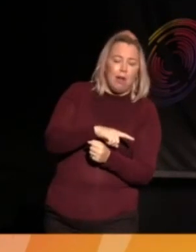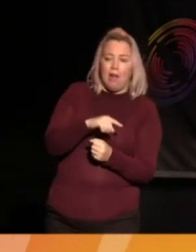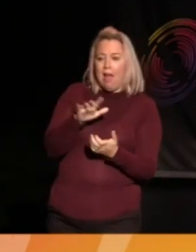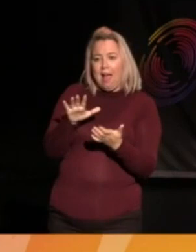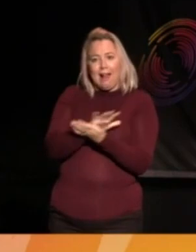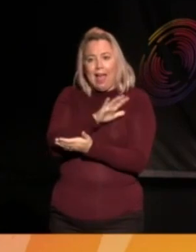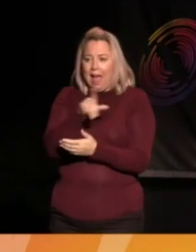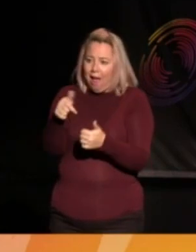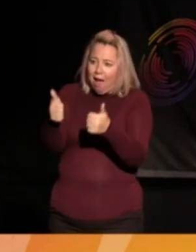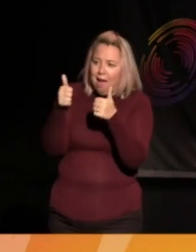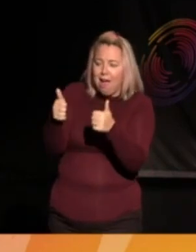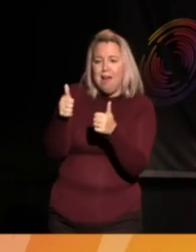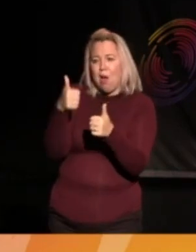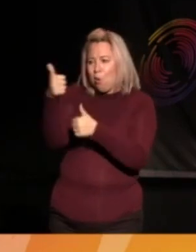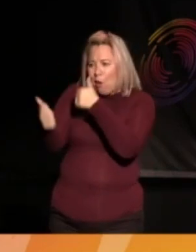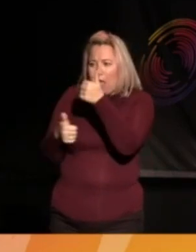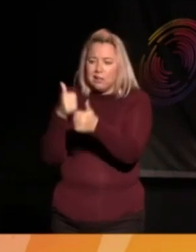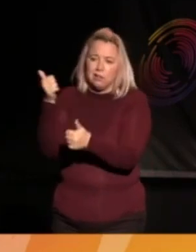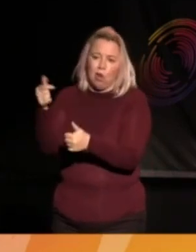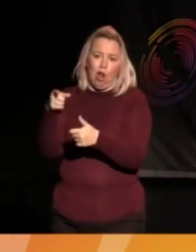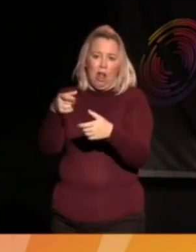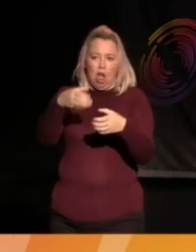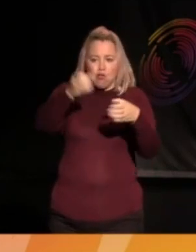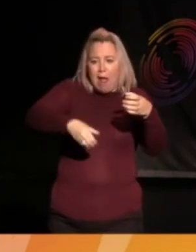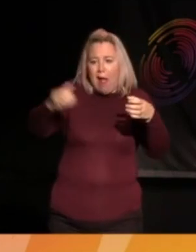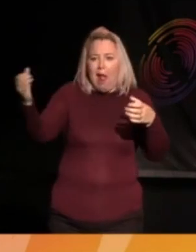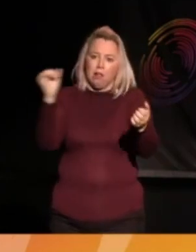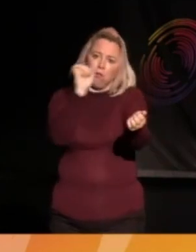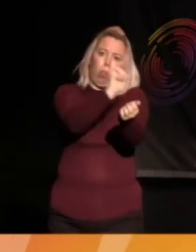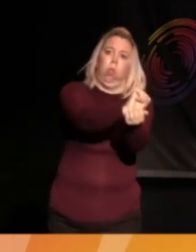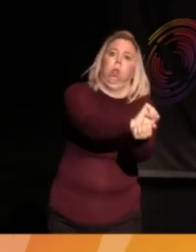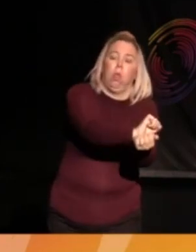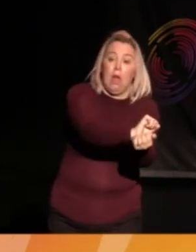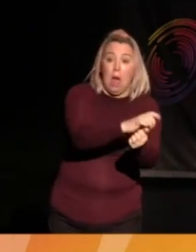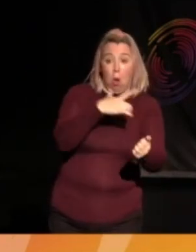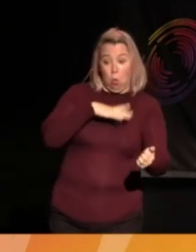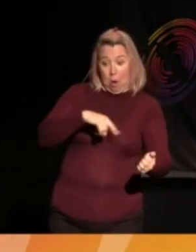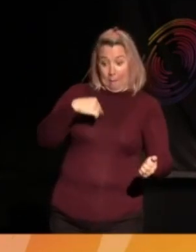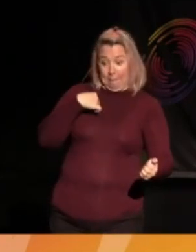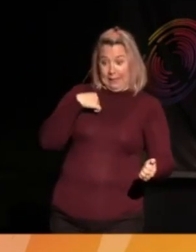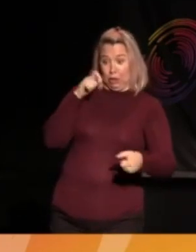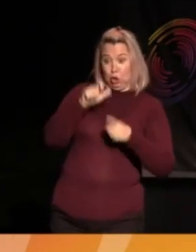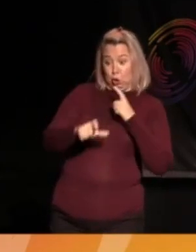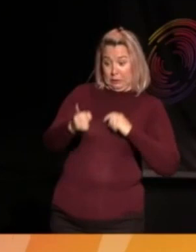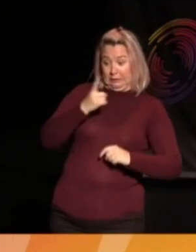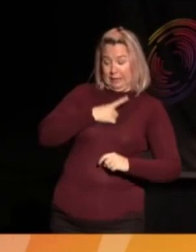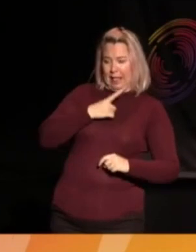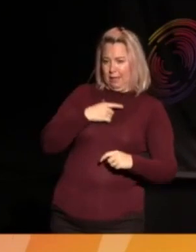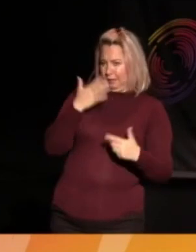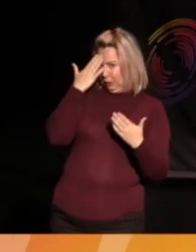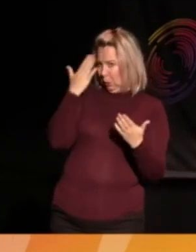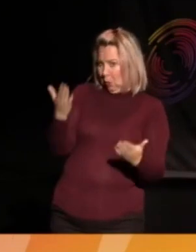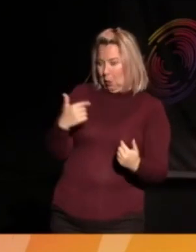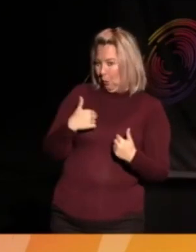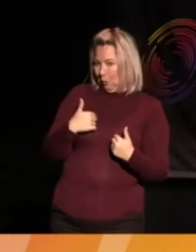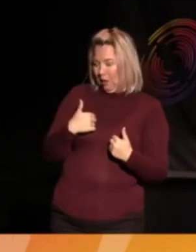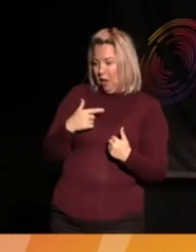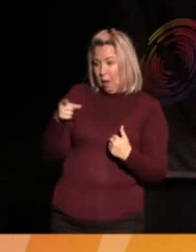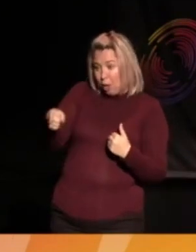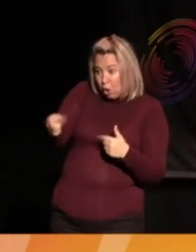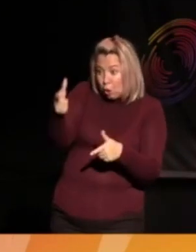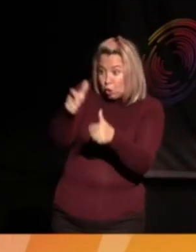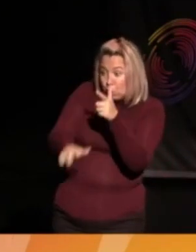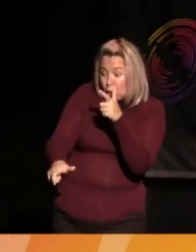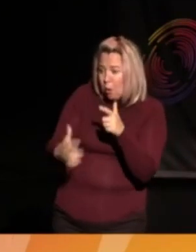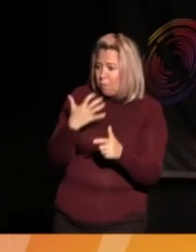we had people chaining themselves to the railings to get me the vote. Would I want to do it myself? I don't know whether I would have done. You know, and this is always the